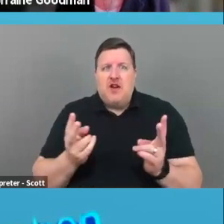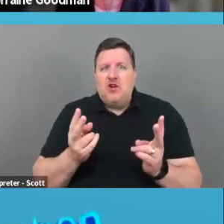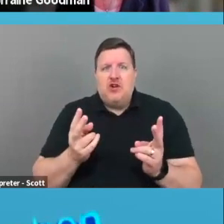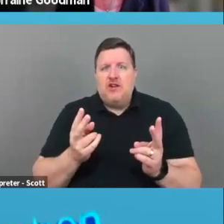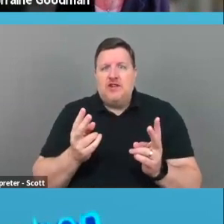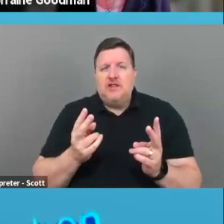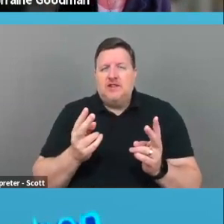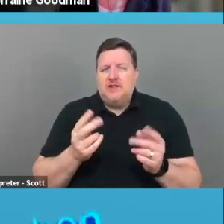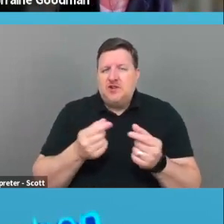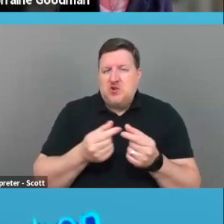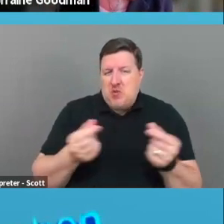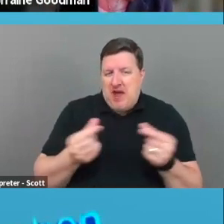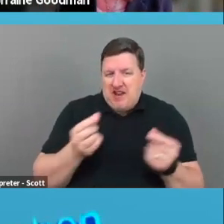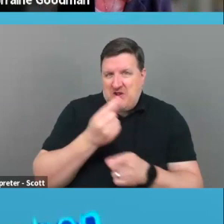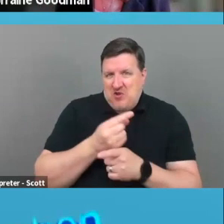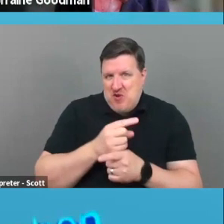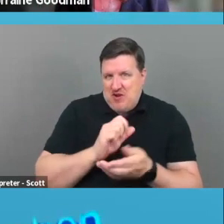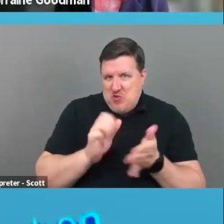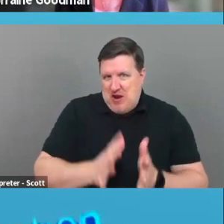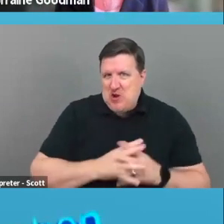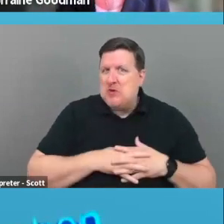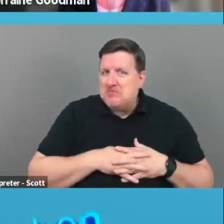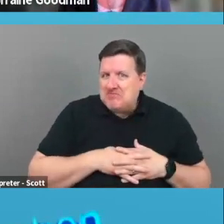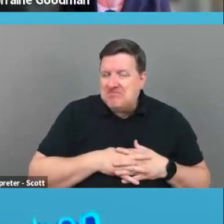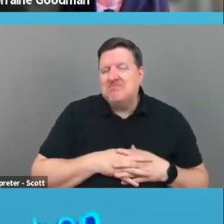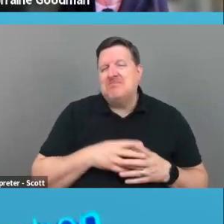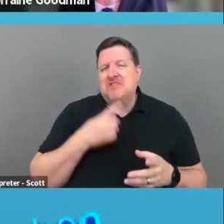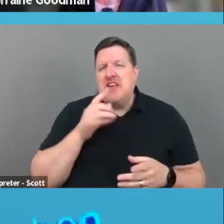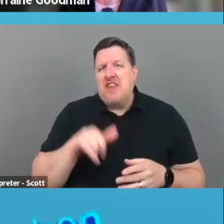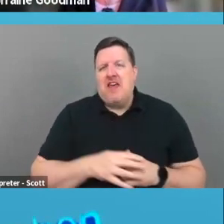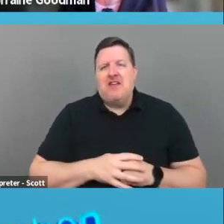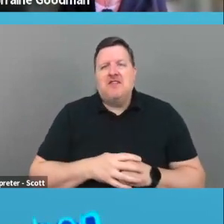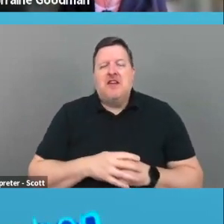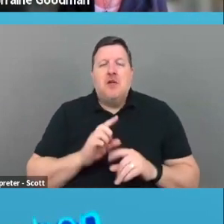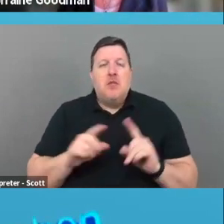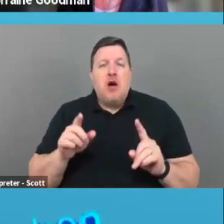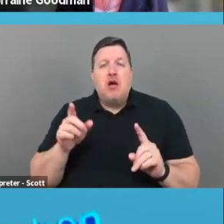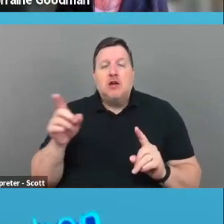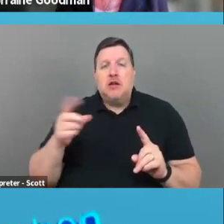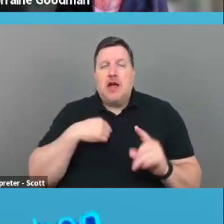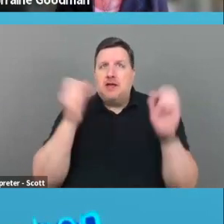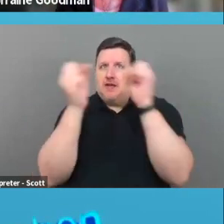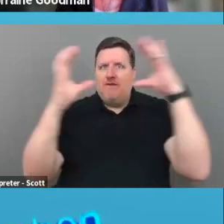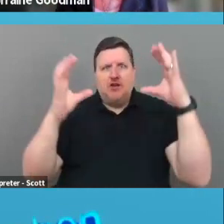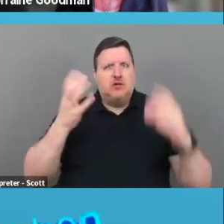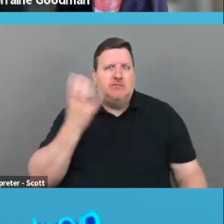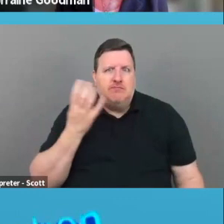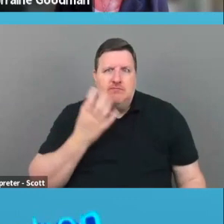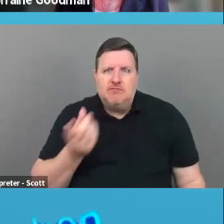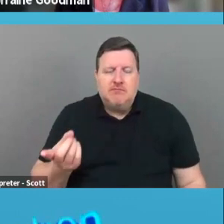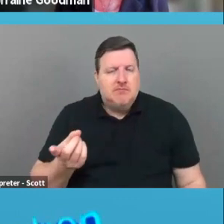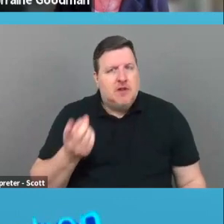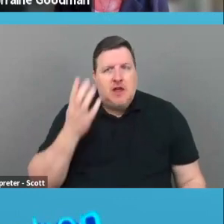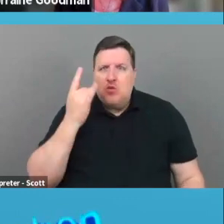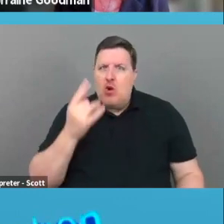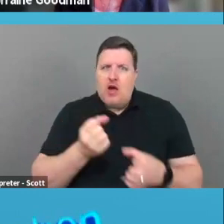grammatically correct writer, shall we say, but Jeffrey has a vision for that organization, which is why it's